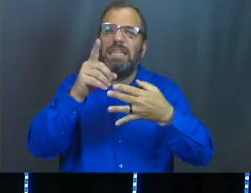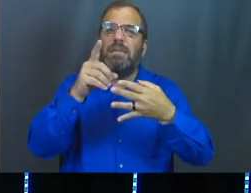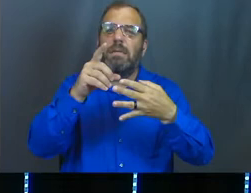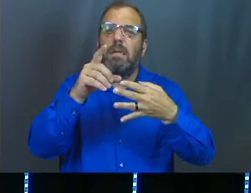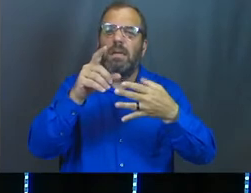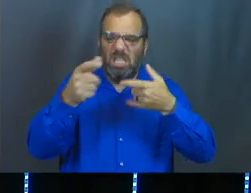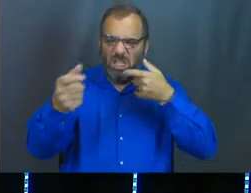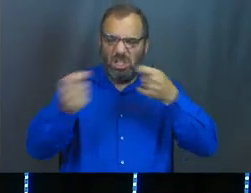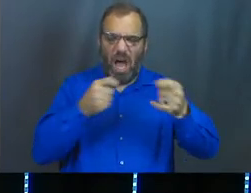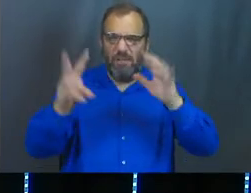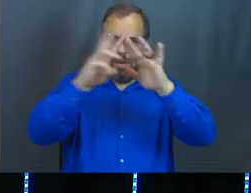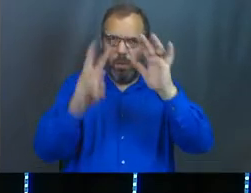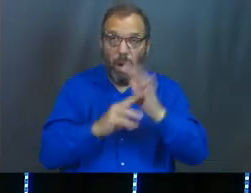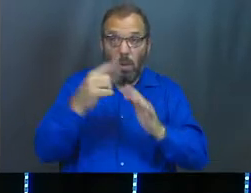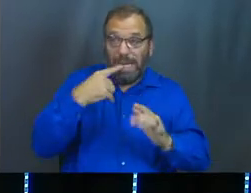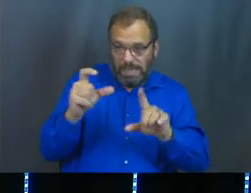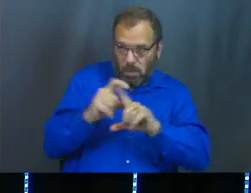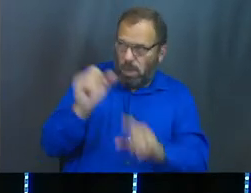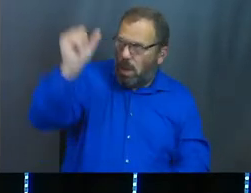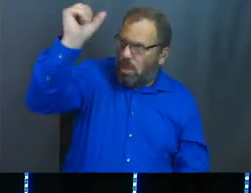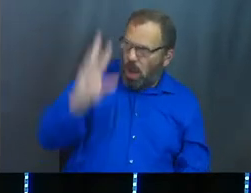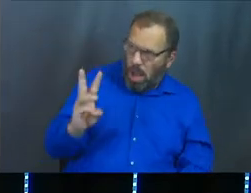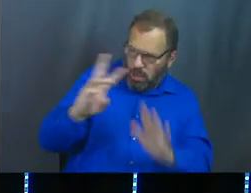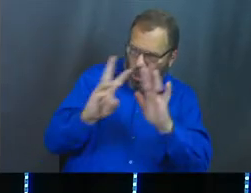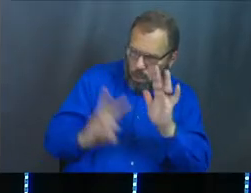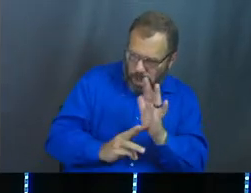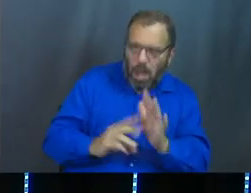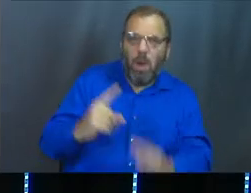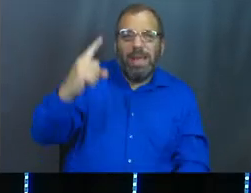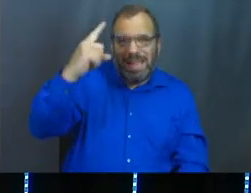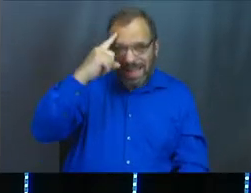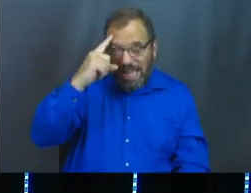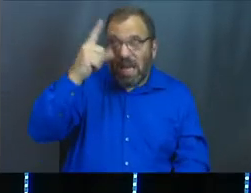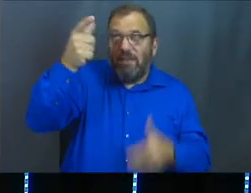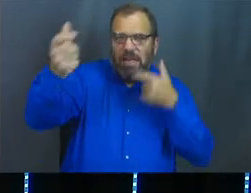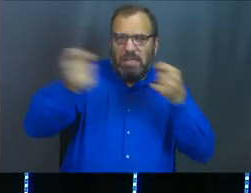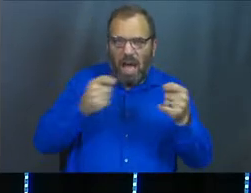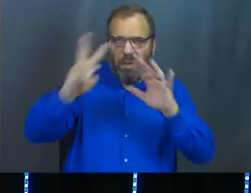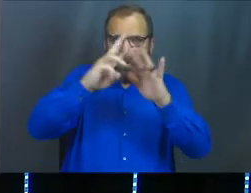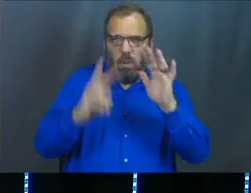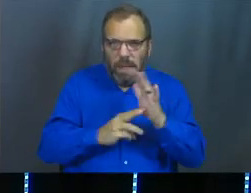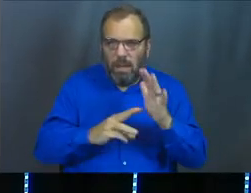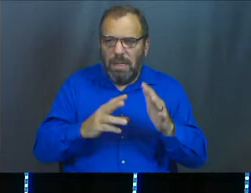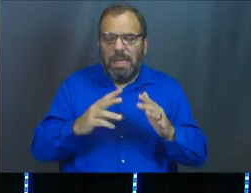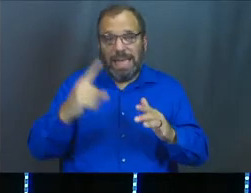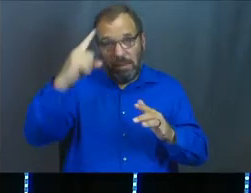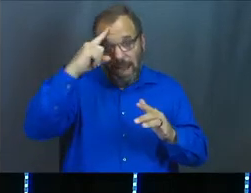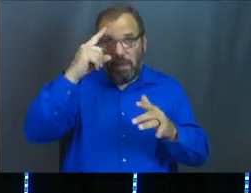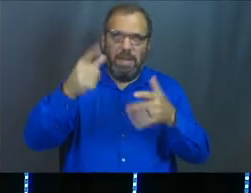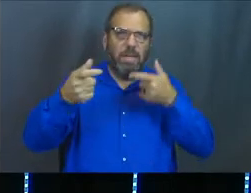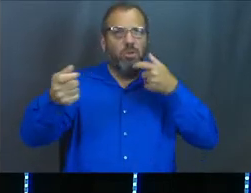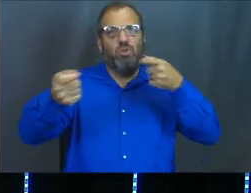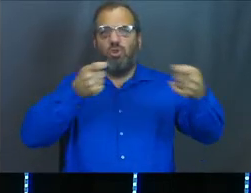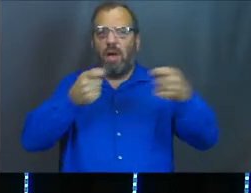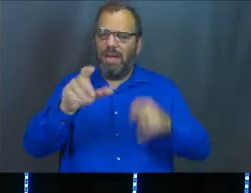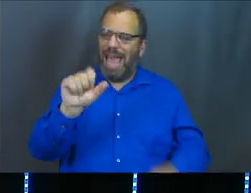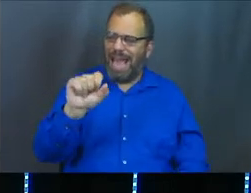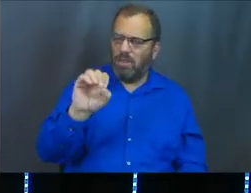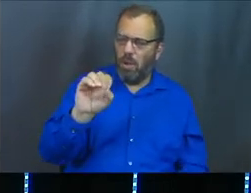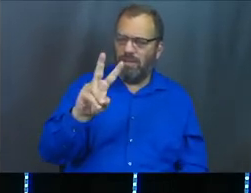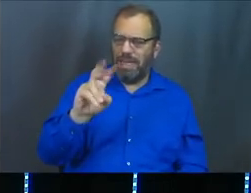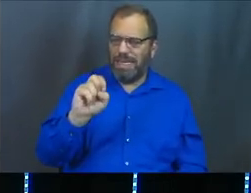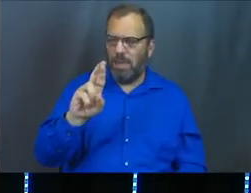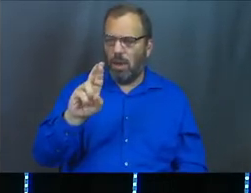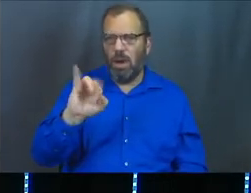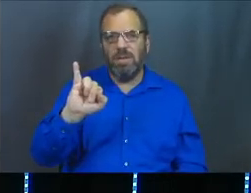God. And when we say God's will, we often think of the sovereign will of God. This is usually where our minds go. So the sovereign will